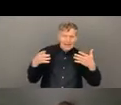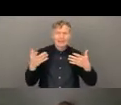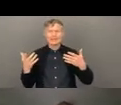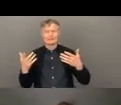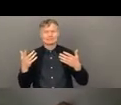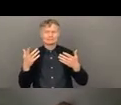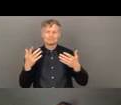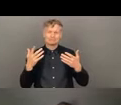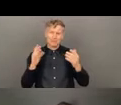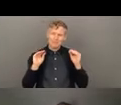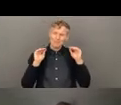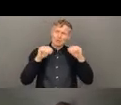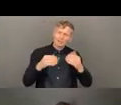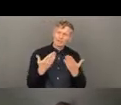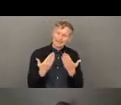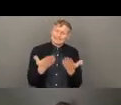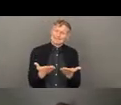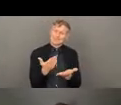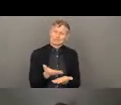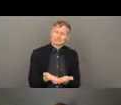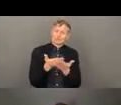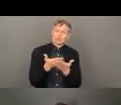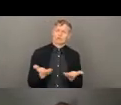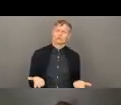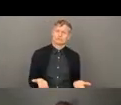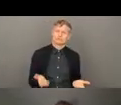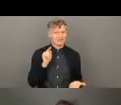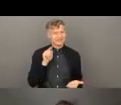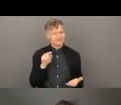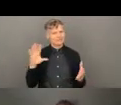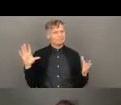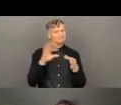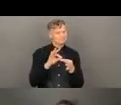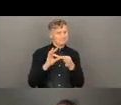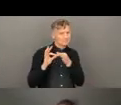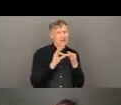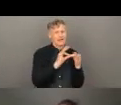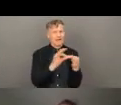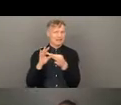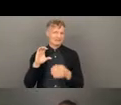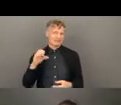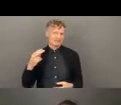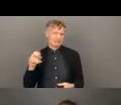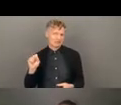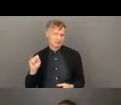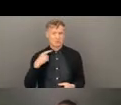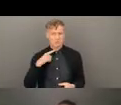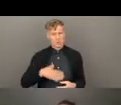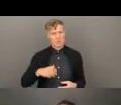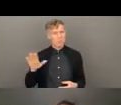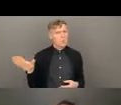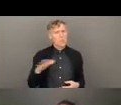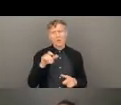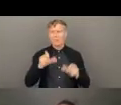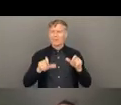and could be involved in the membership in the CHS Alliance in order to make everybody's life in the ground, people that we are aiming to serve